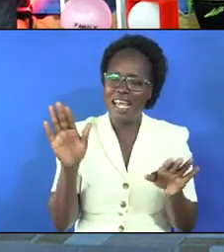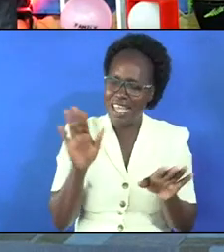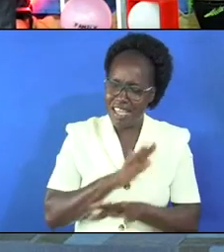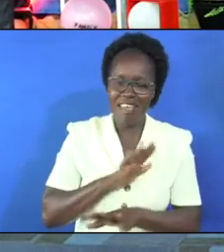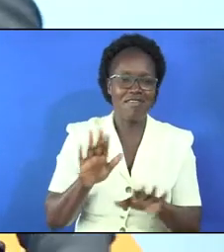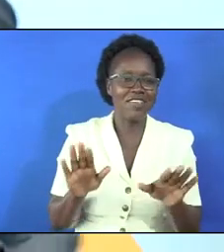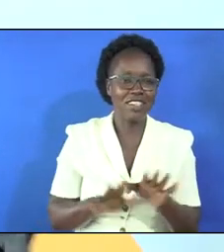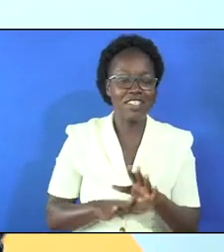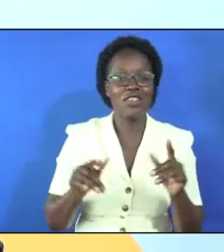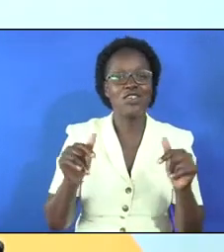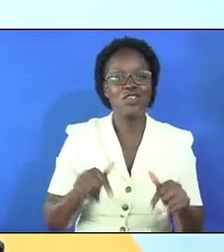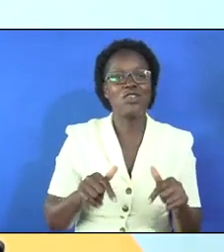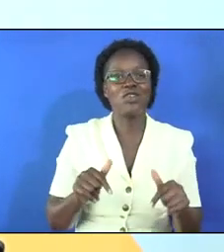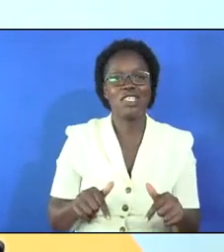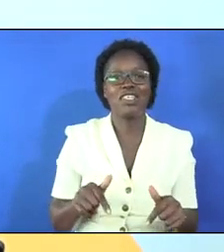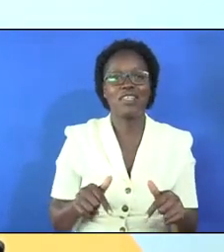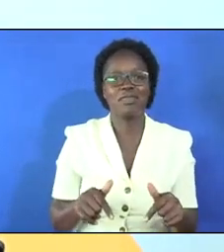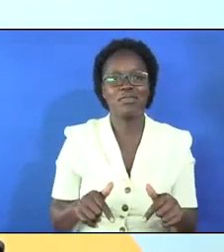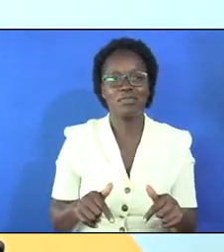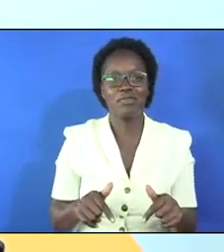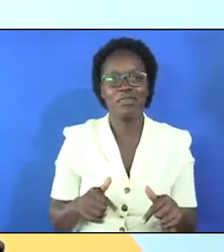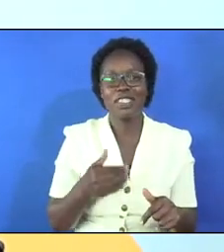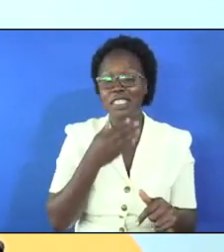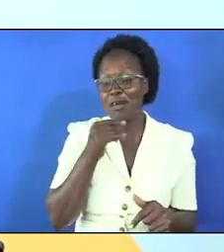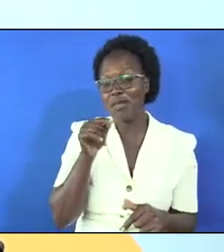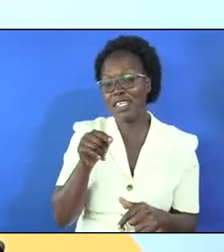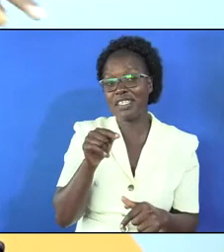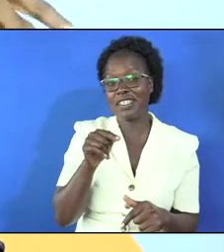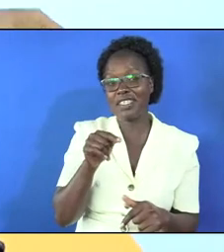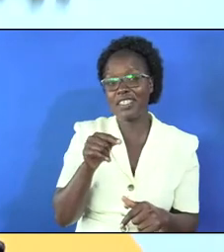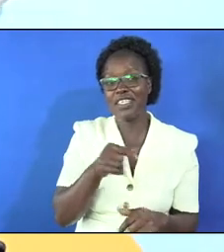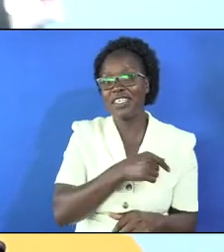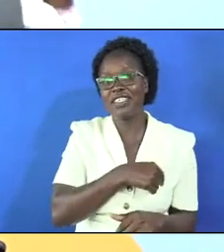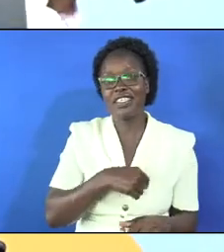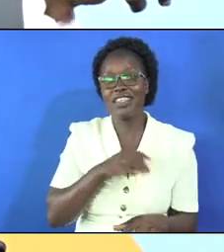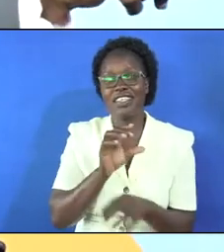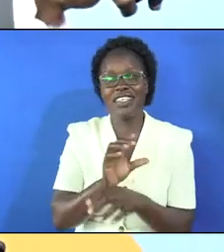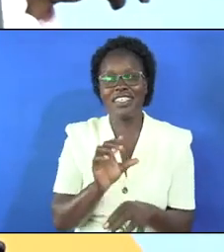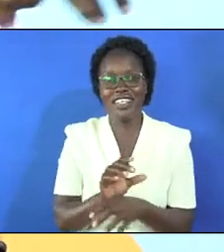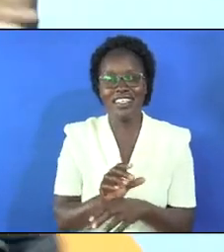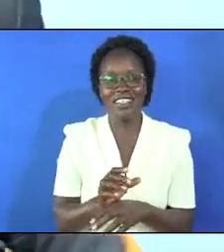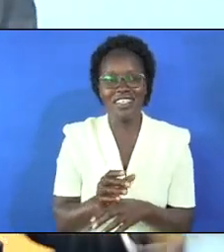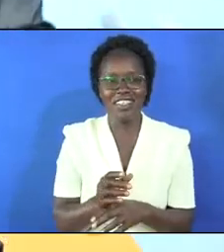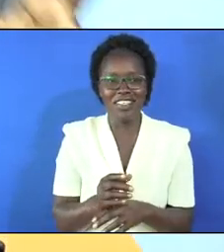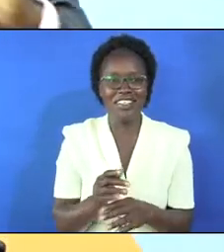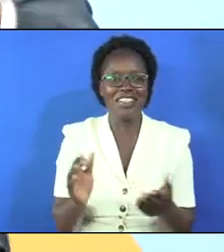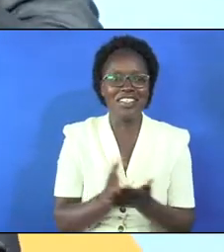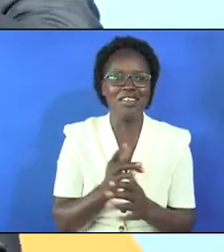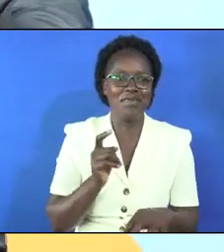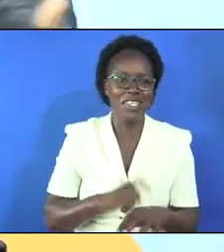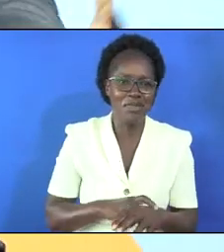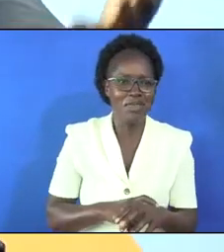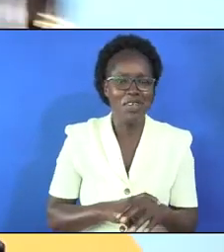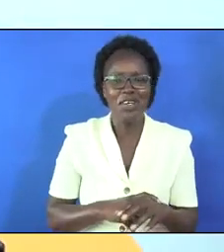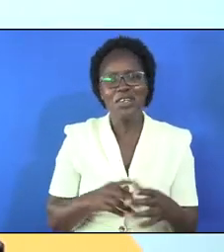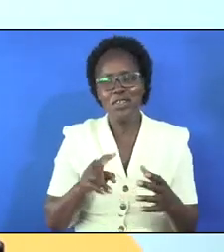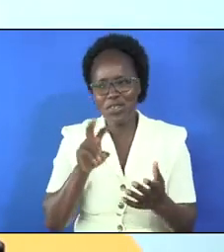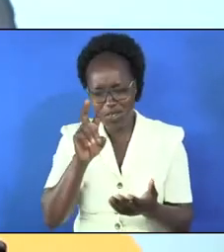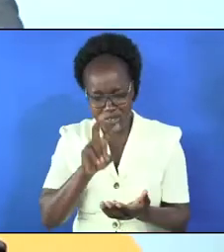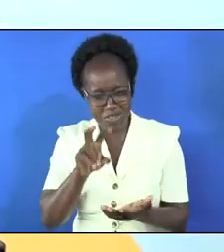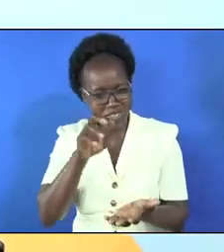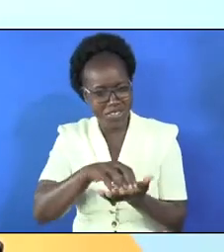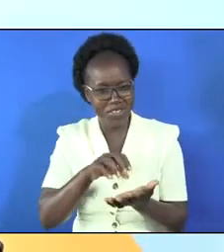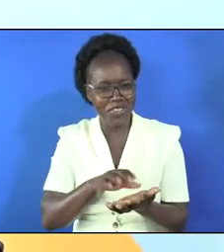episode today as we speak that man is a deacon in the church sometimes you look into your